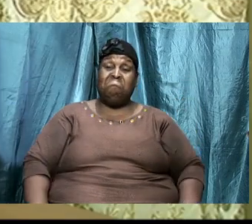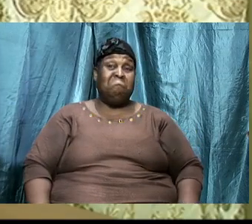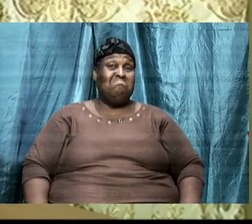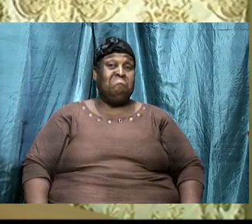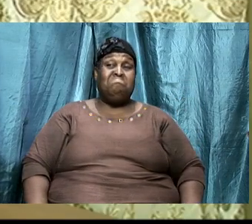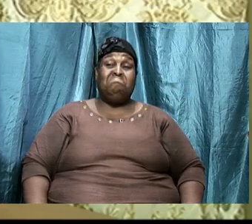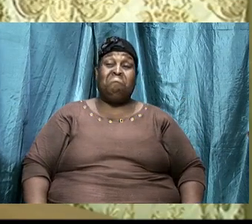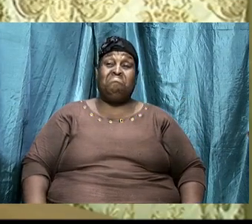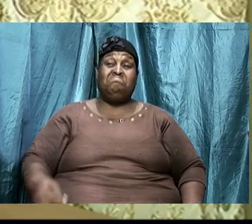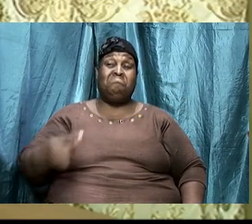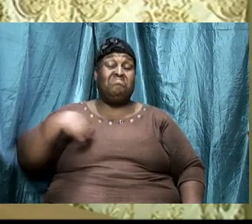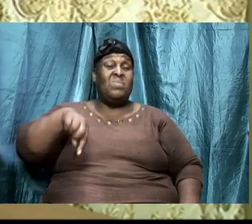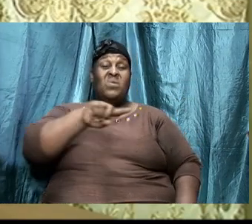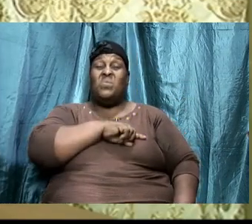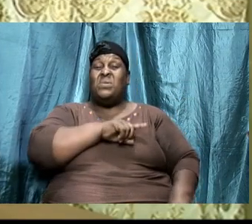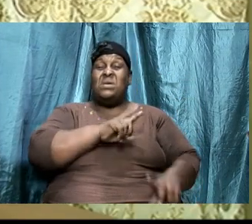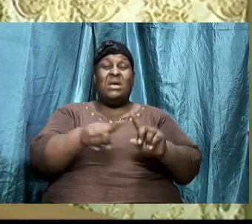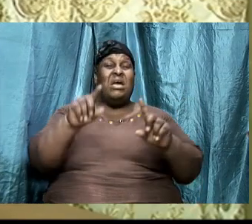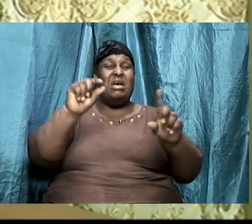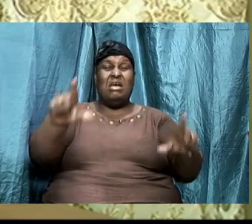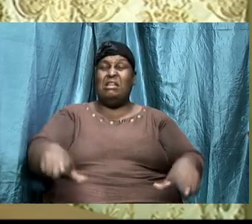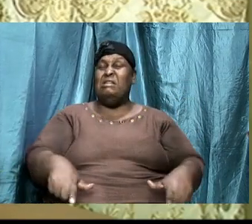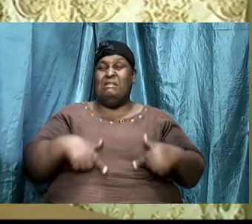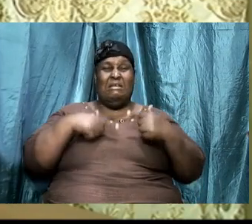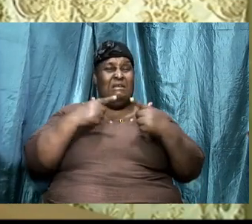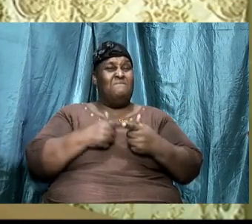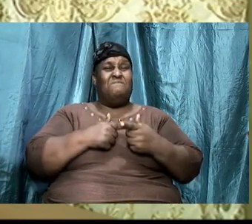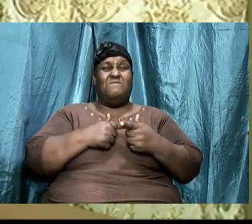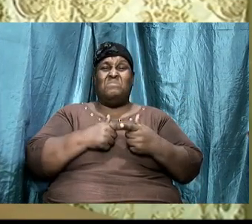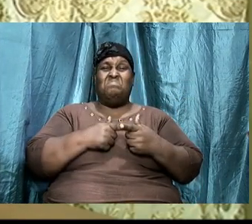we can't live any and anyway brethren